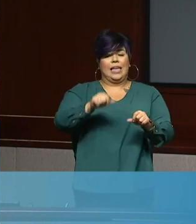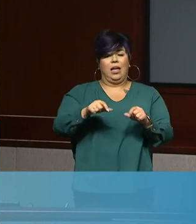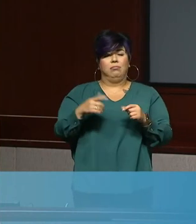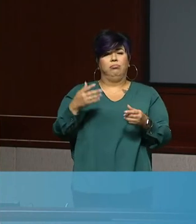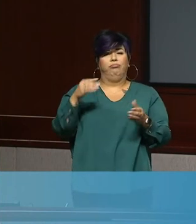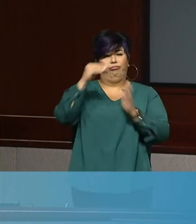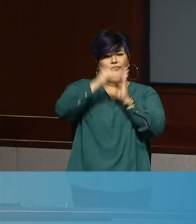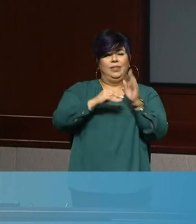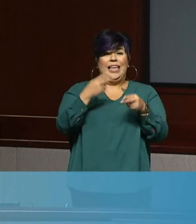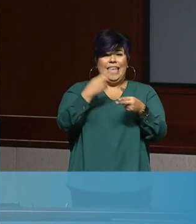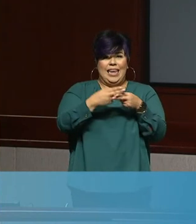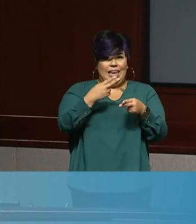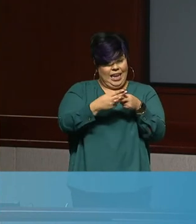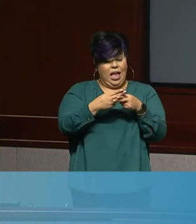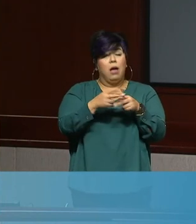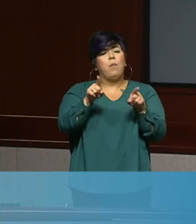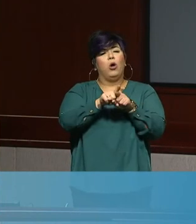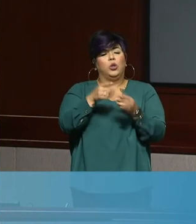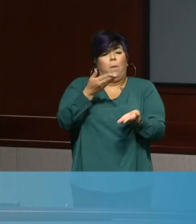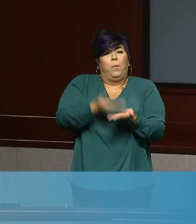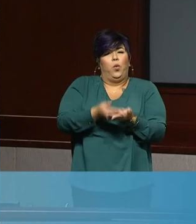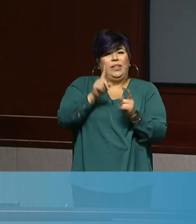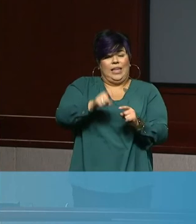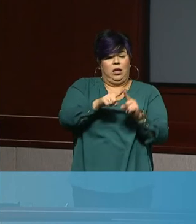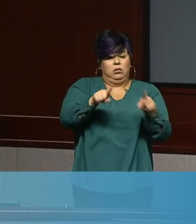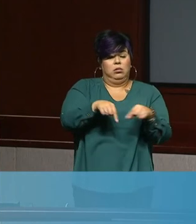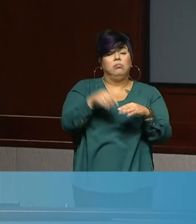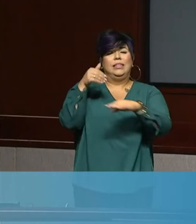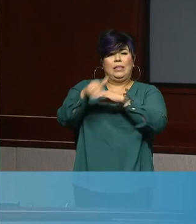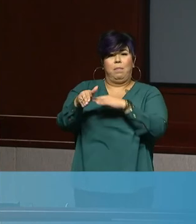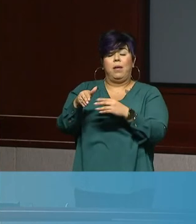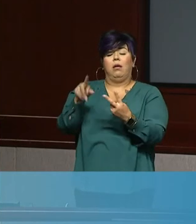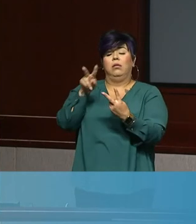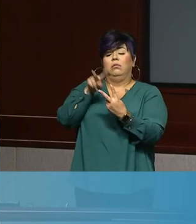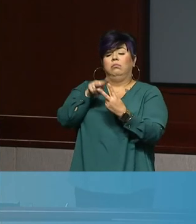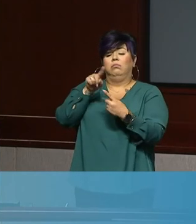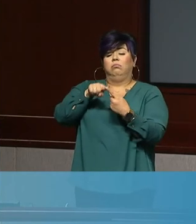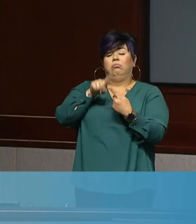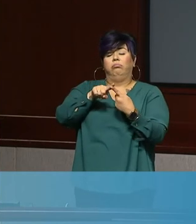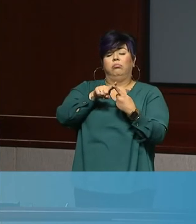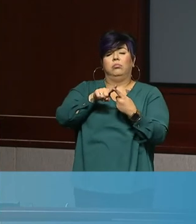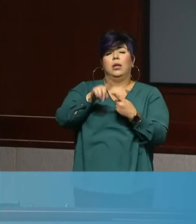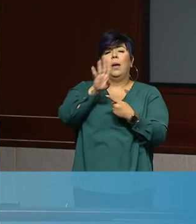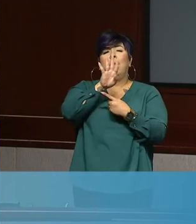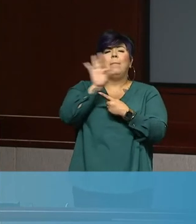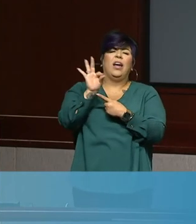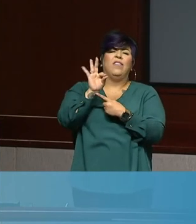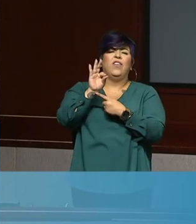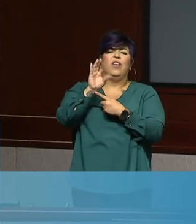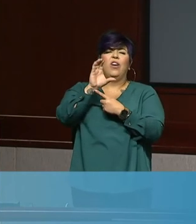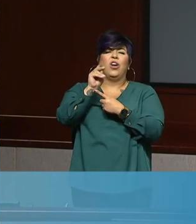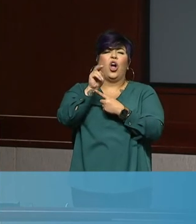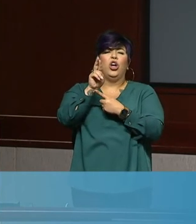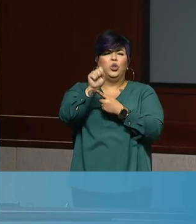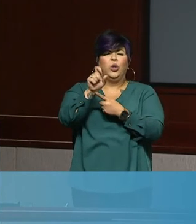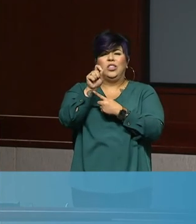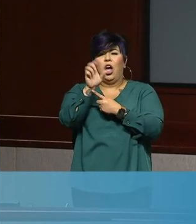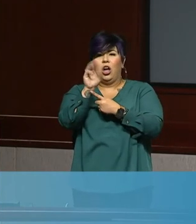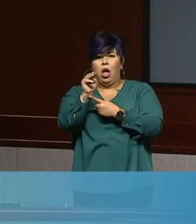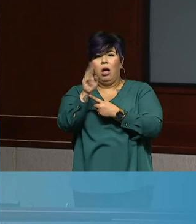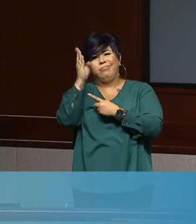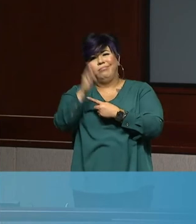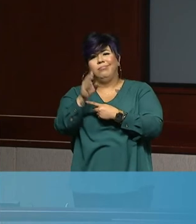a couple of different ways. Uh, you can go to the bakersfieldcondors.com forward slash COVID-19. Uh,